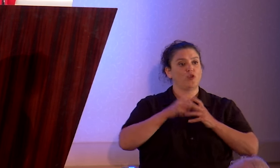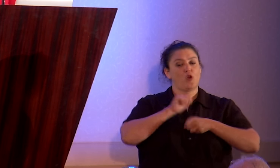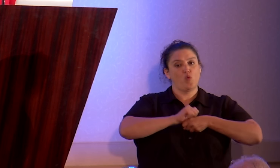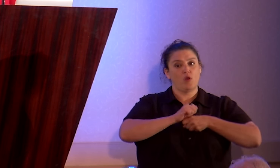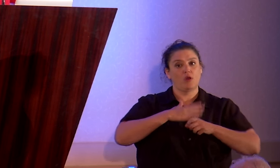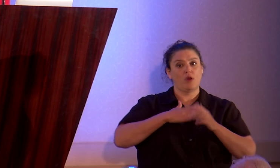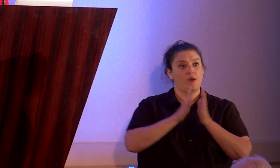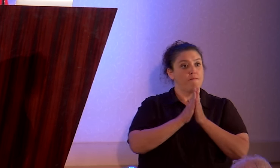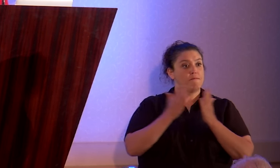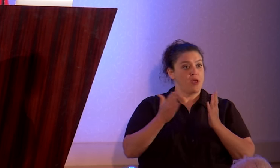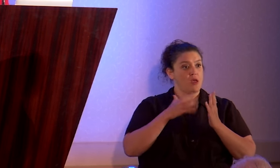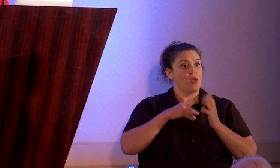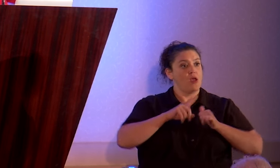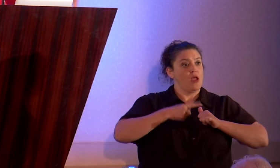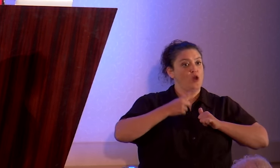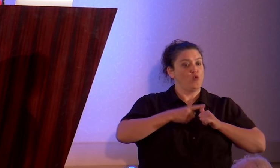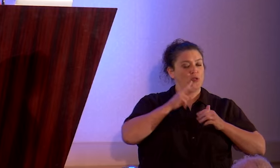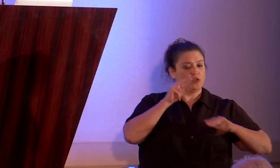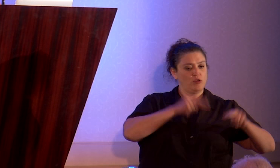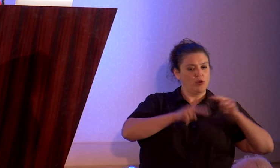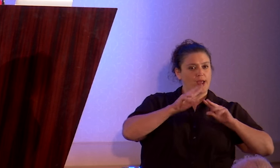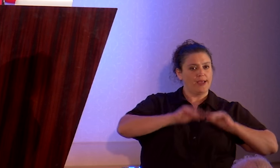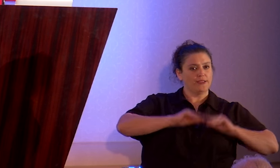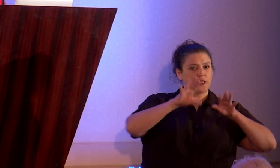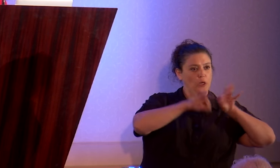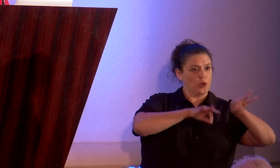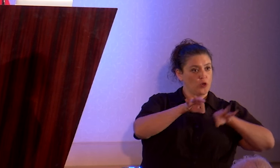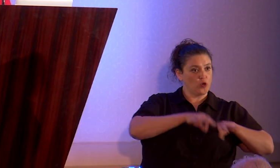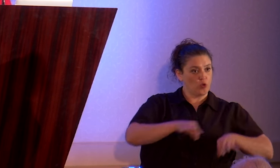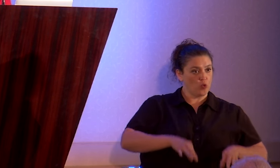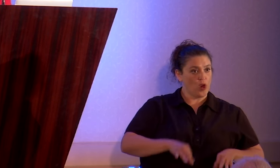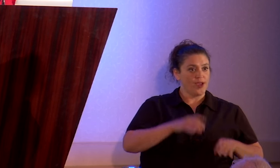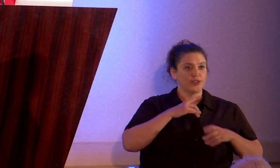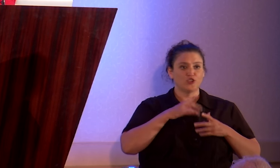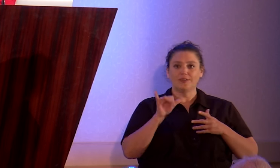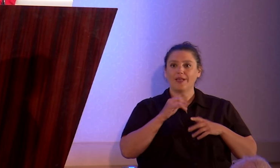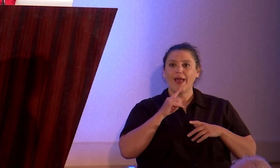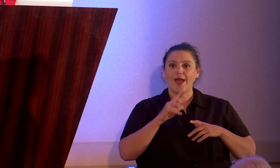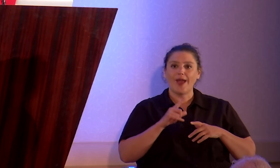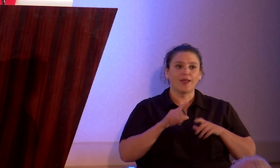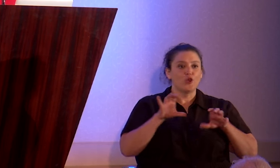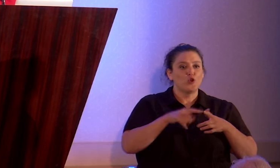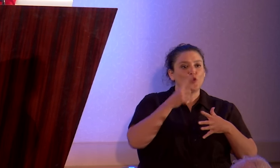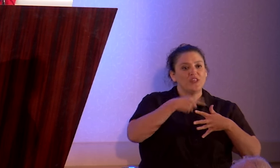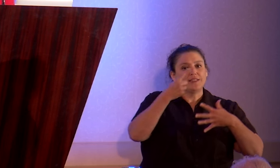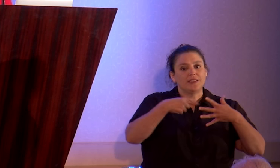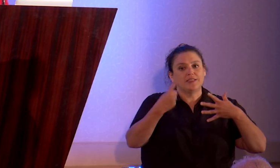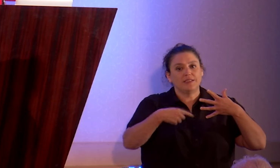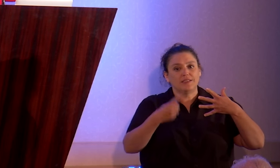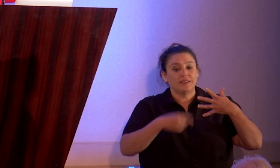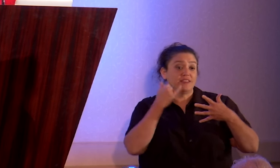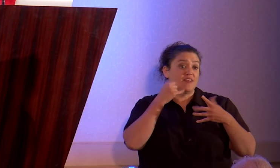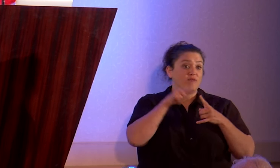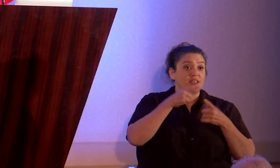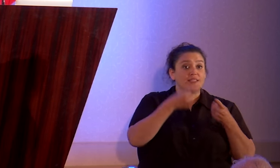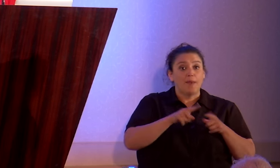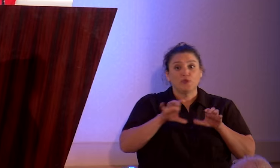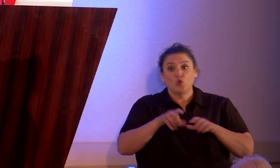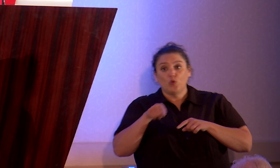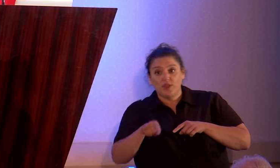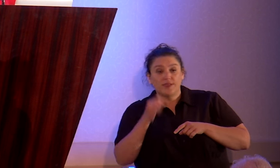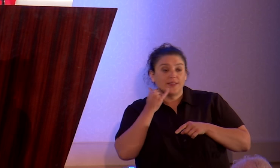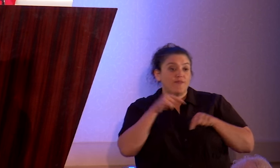originally envisioned it as like a clear set of directions, like you get from your phone. know, turn left, turn right, whatever. If A happens, then B. And if